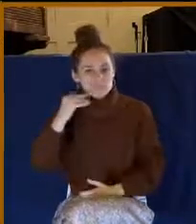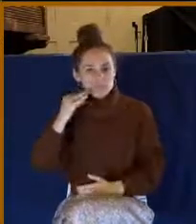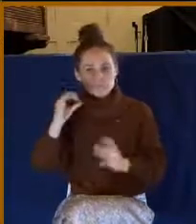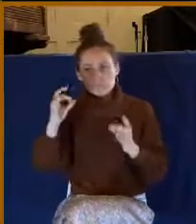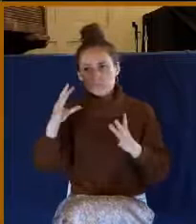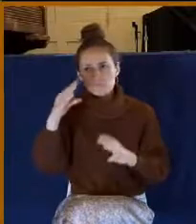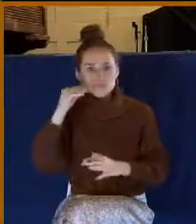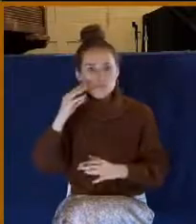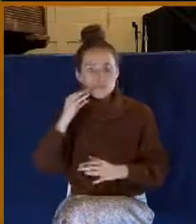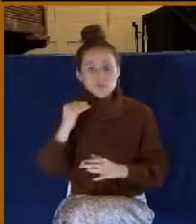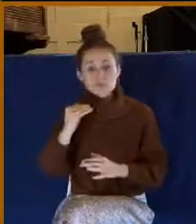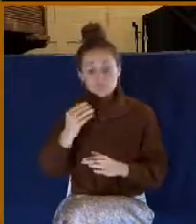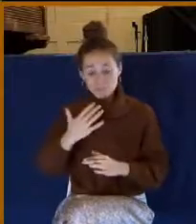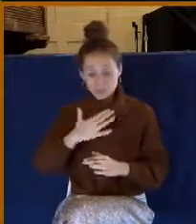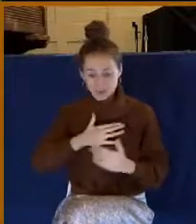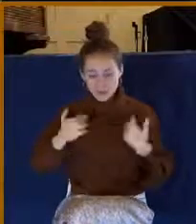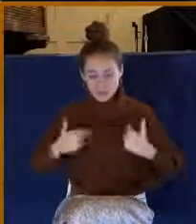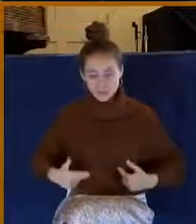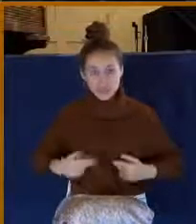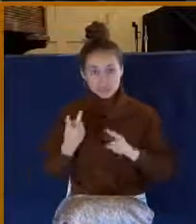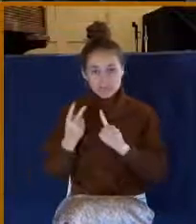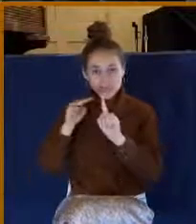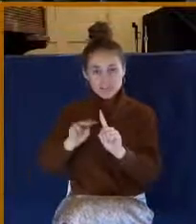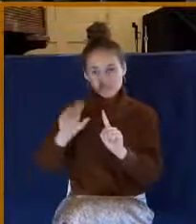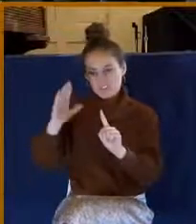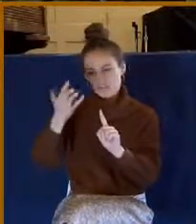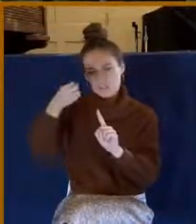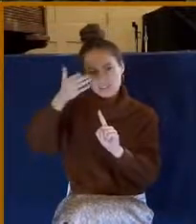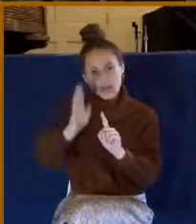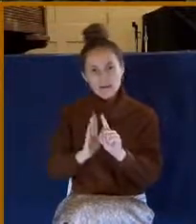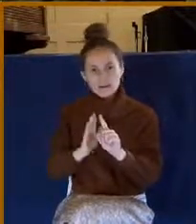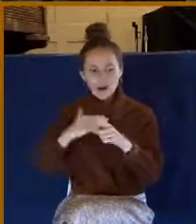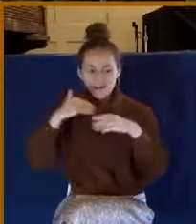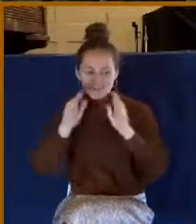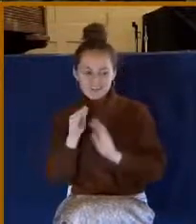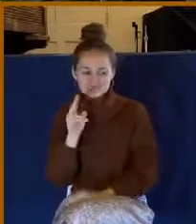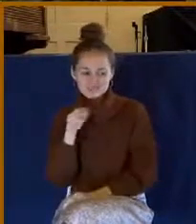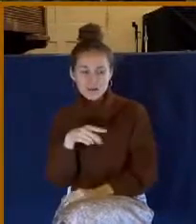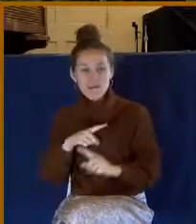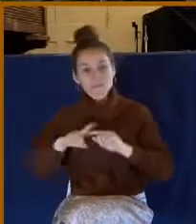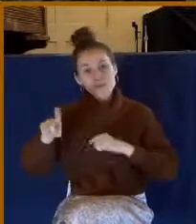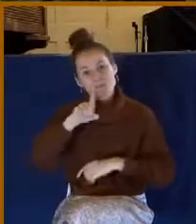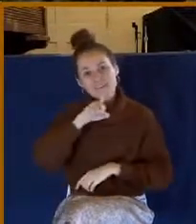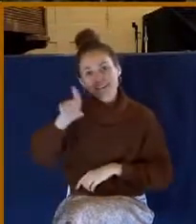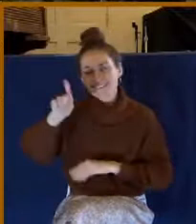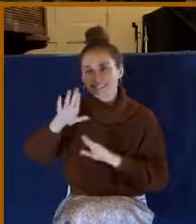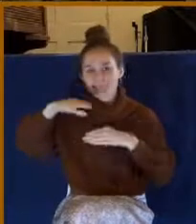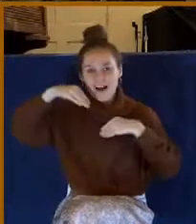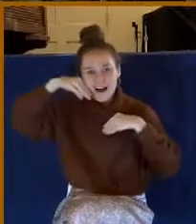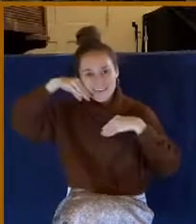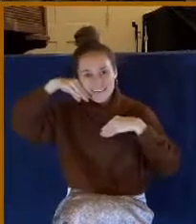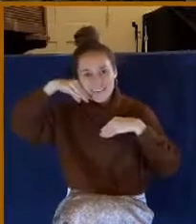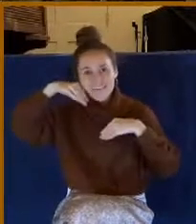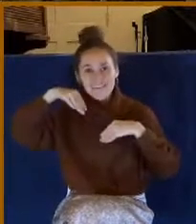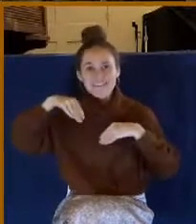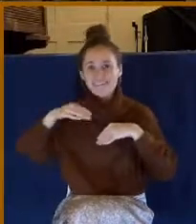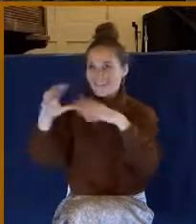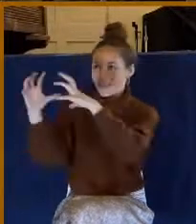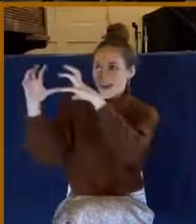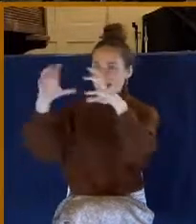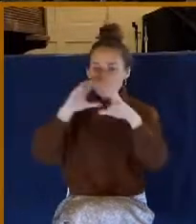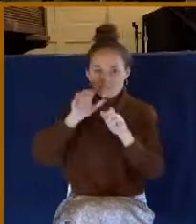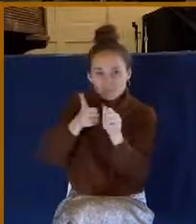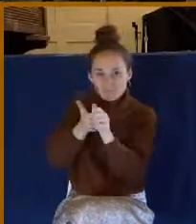a human perspective that God is frowning on you, but actually he's smiling behind the clouds. He hides a smiling